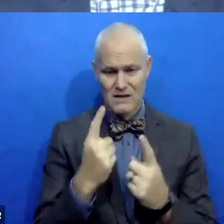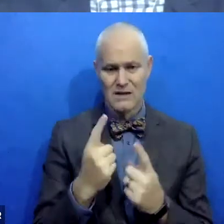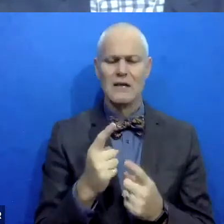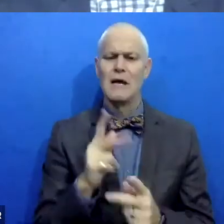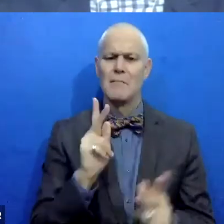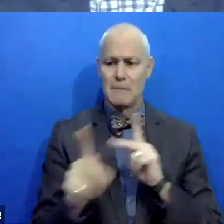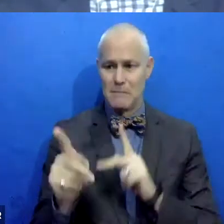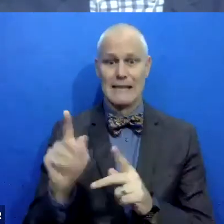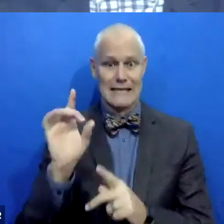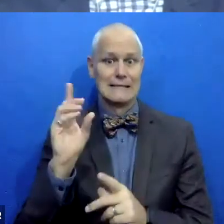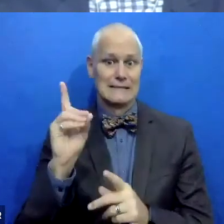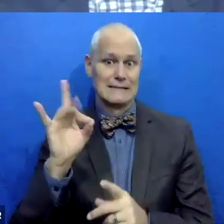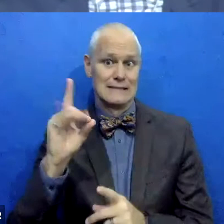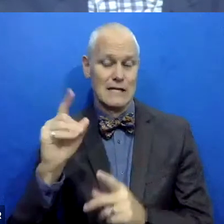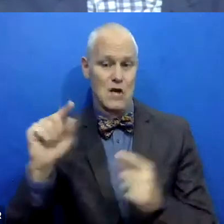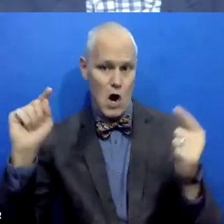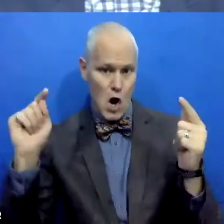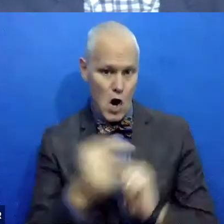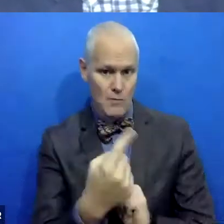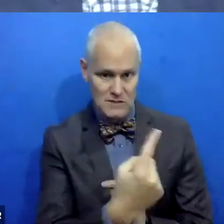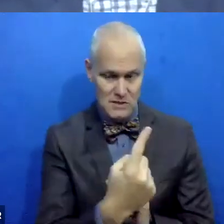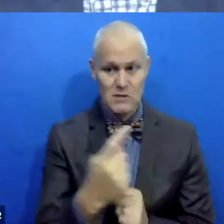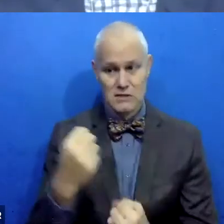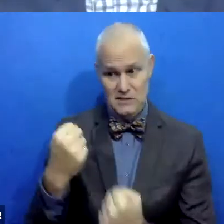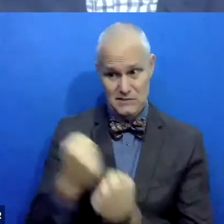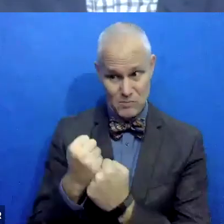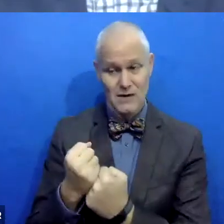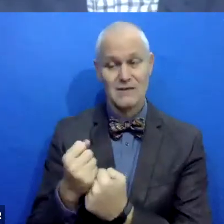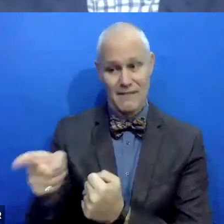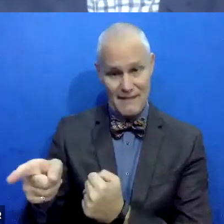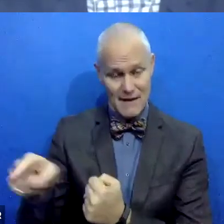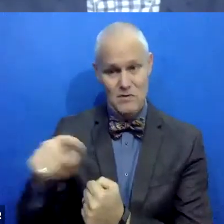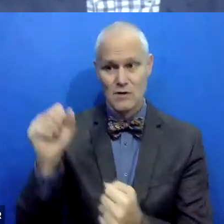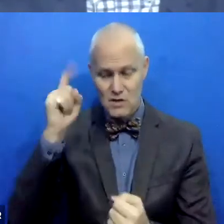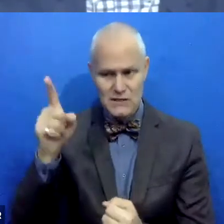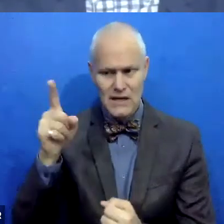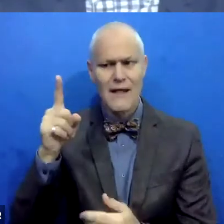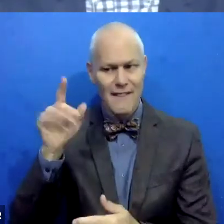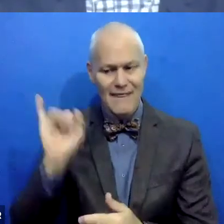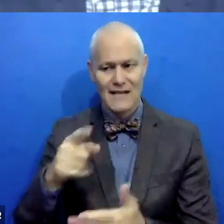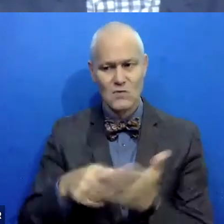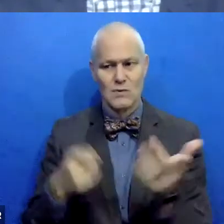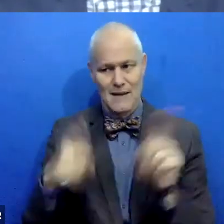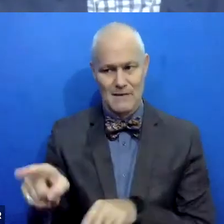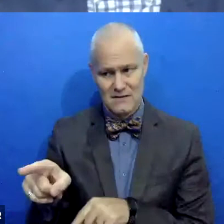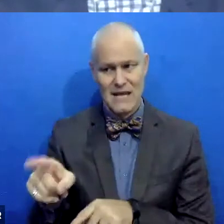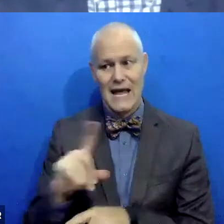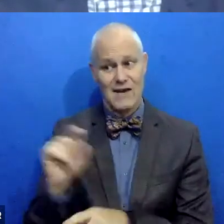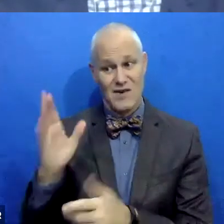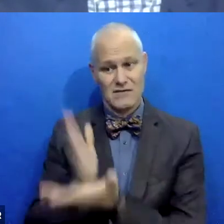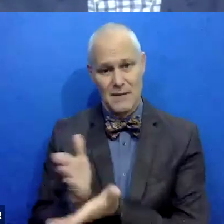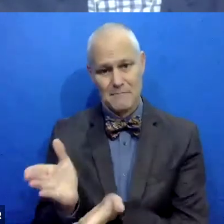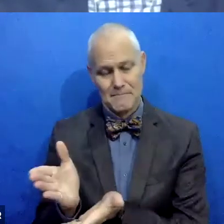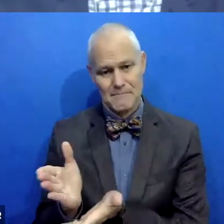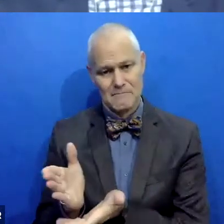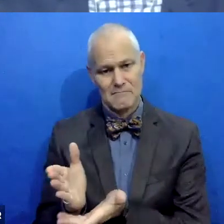caused harm being supported to understand that that is what is happening, um, and to stop. And so, um, you know, I know